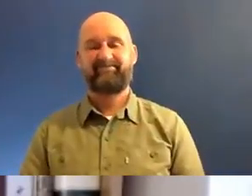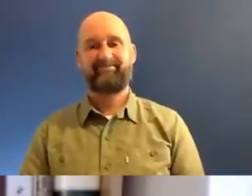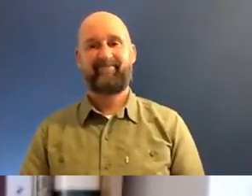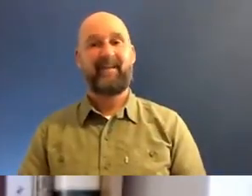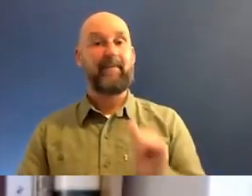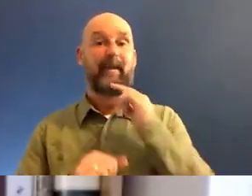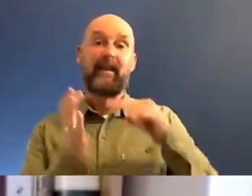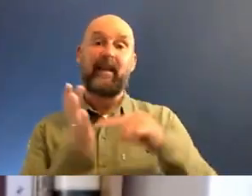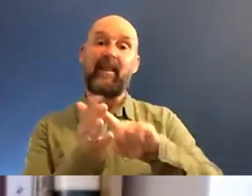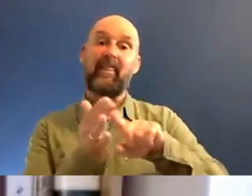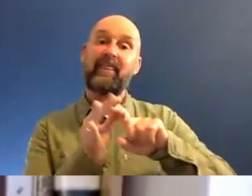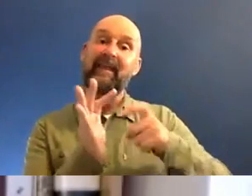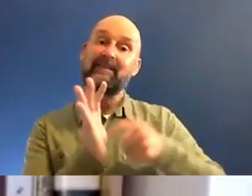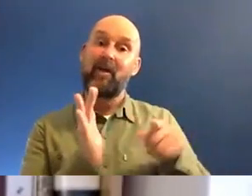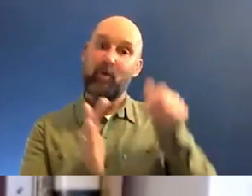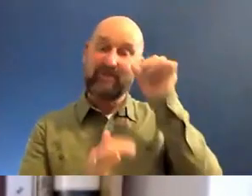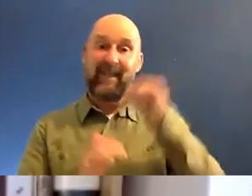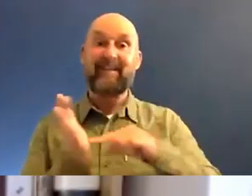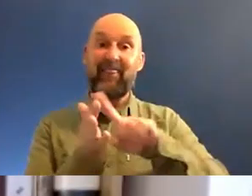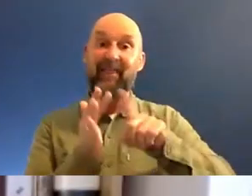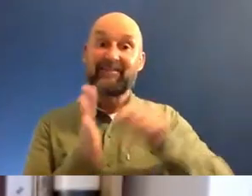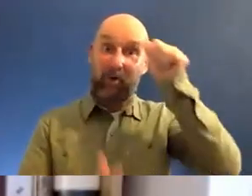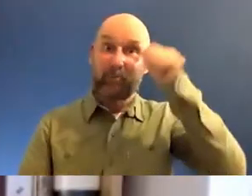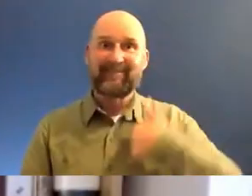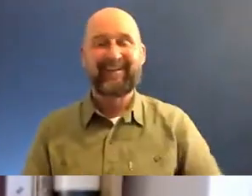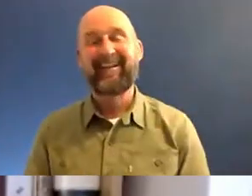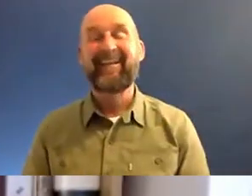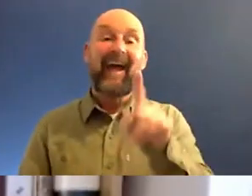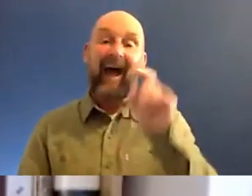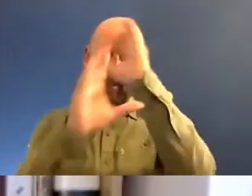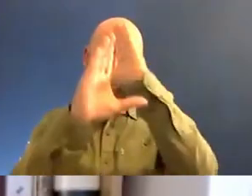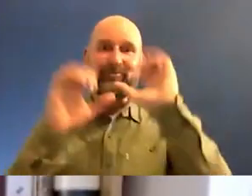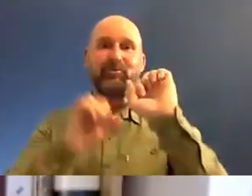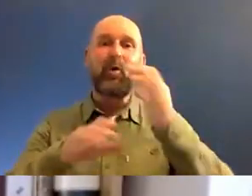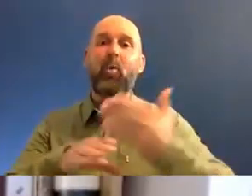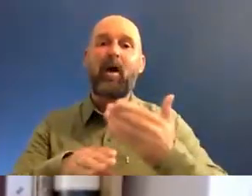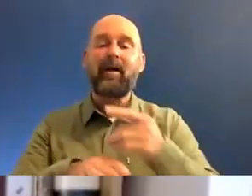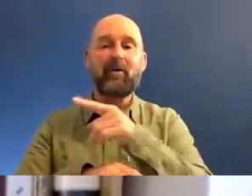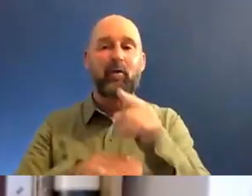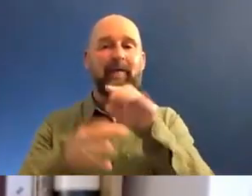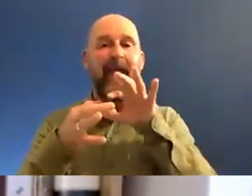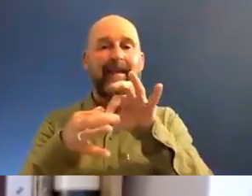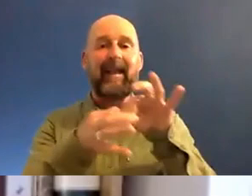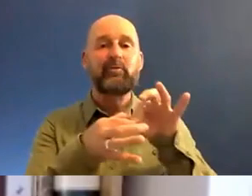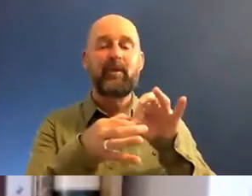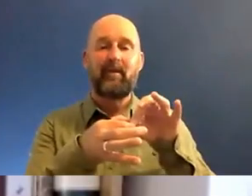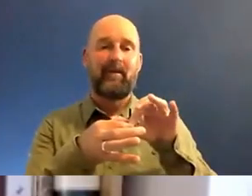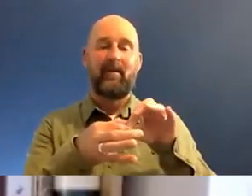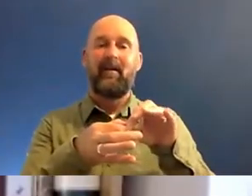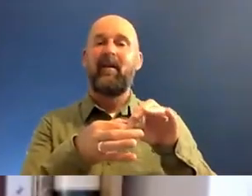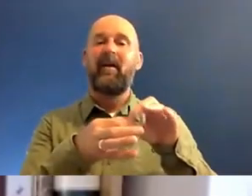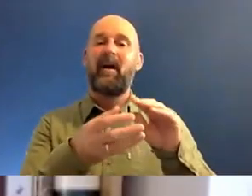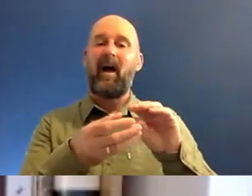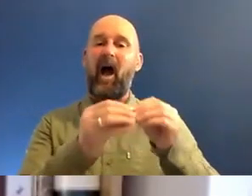Teekster would know. Maybe Teekster would know. Yes. Teekster, you've, I imagine in your work, you have engaged with Arts Council of England and